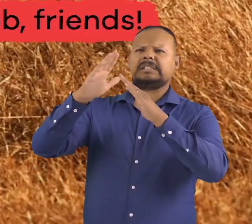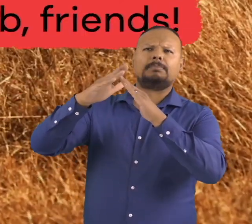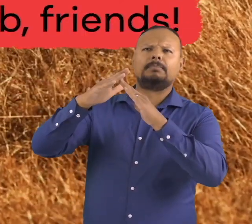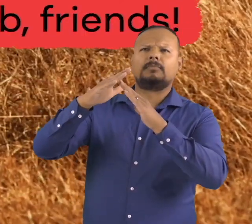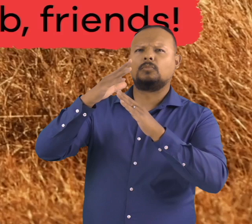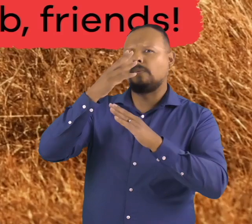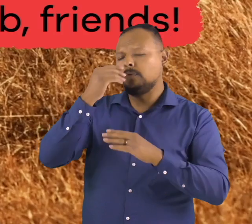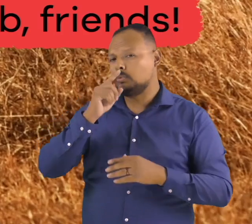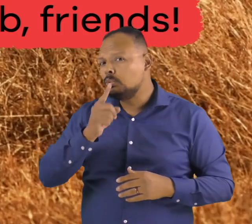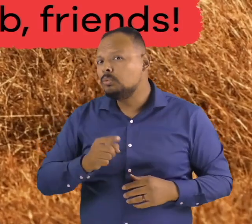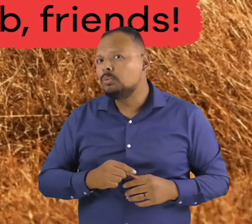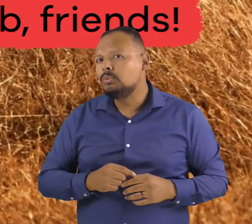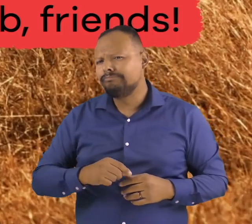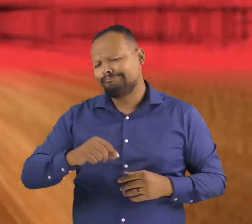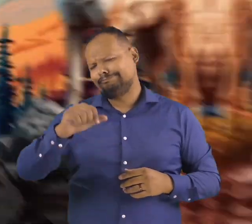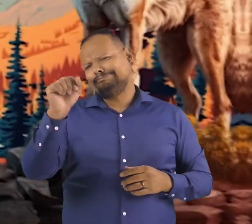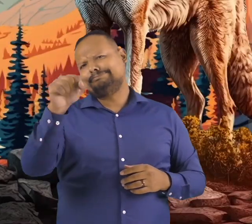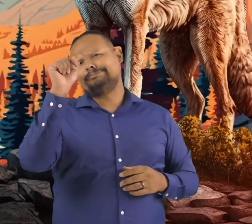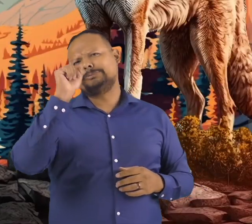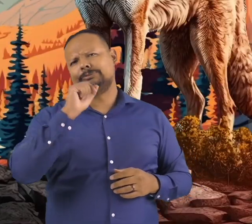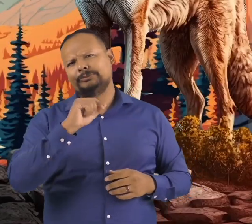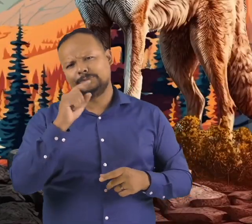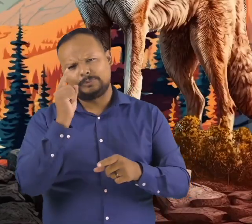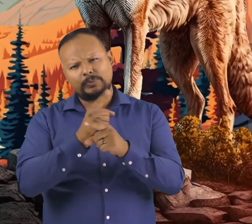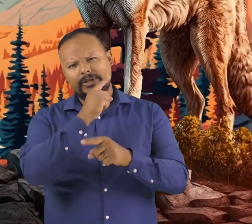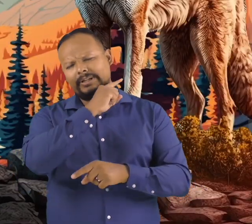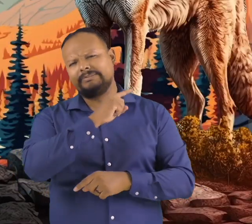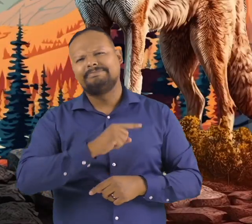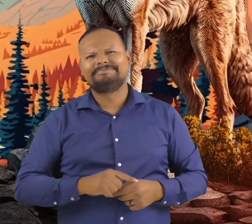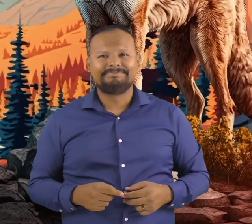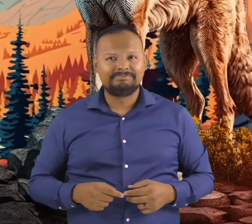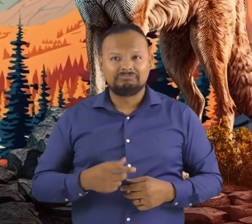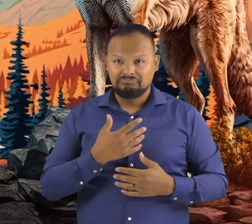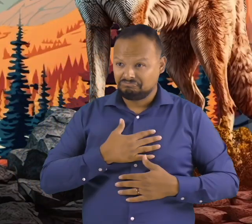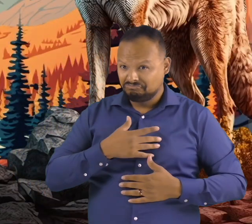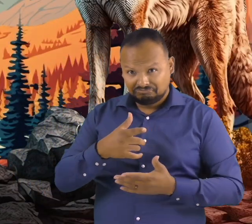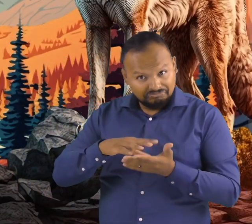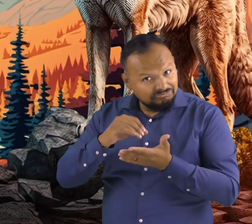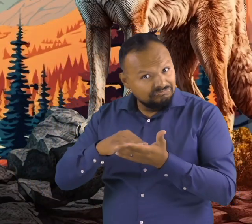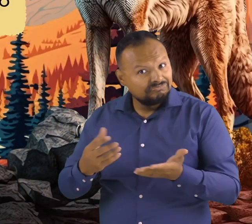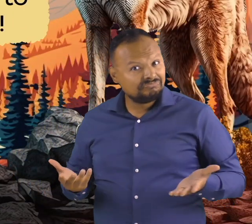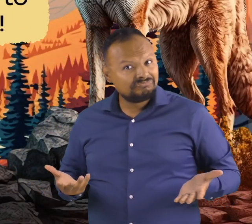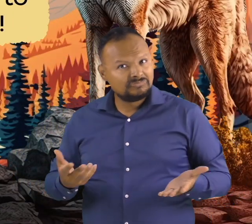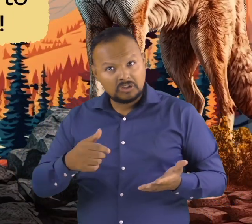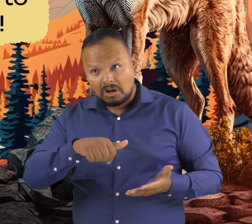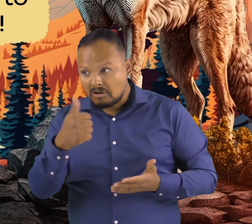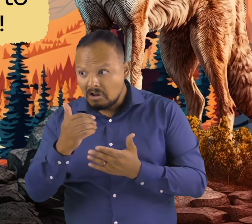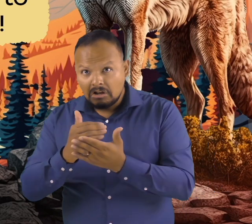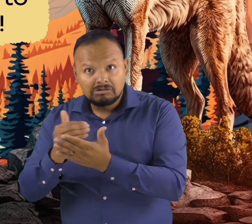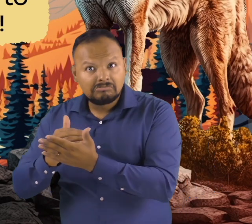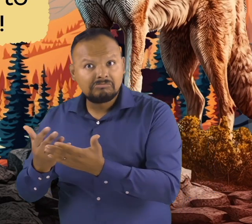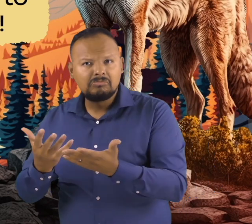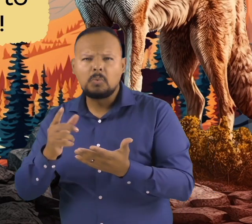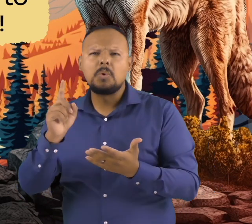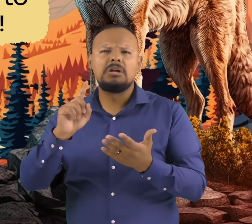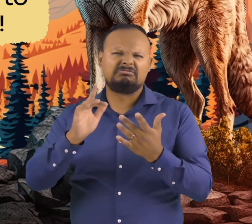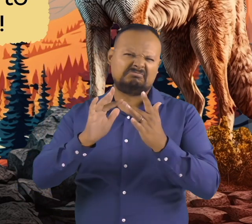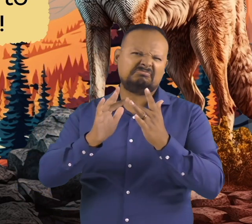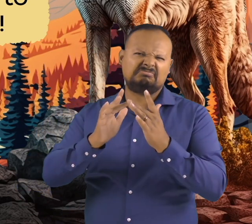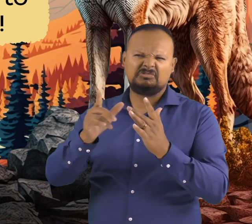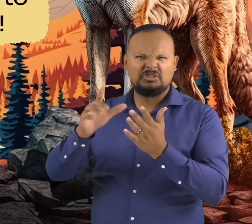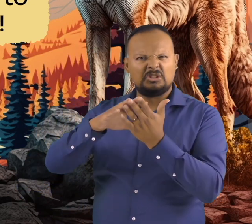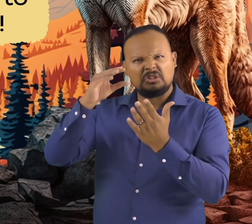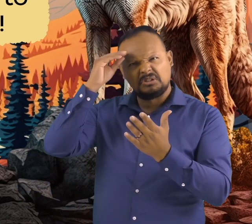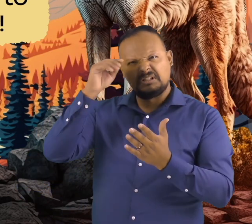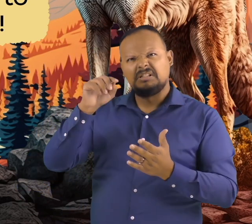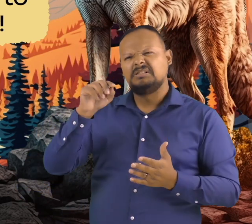Great job, friends! If you liked this lesson, make sure you check out more lesson plans on LearnBright.org. See